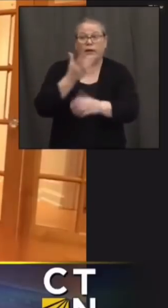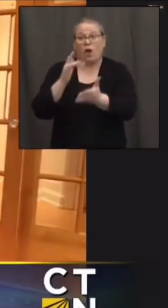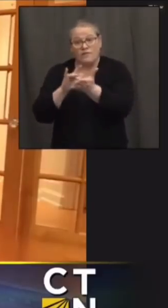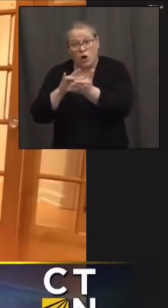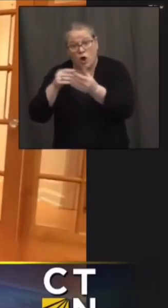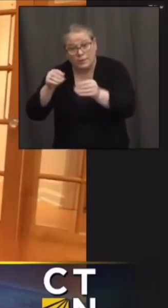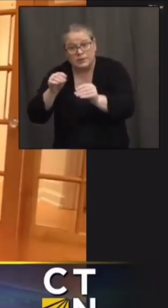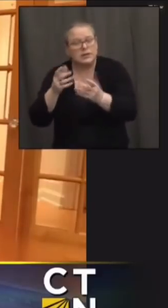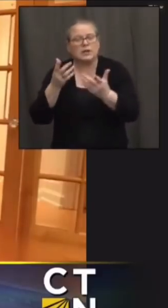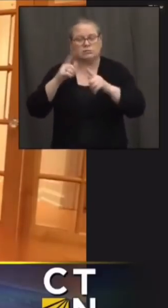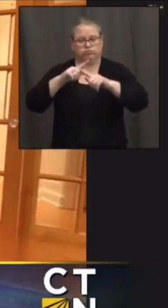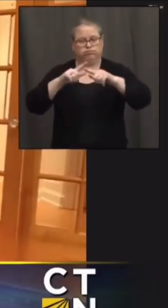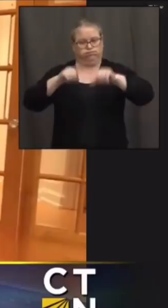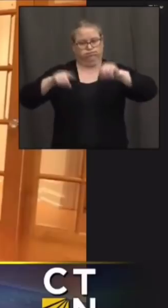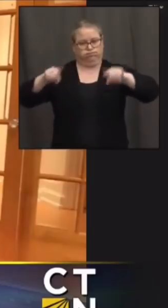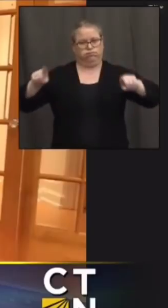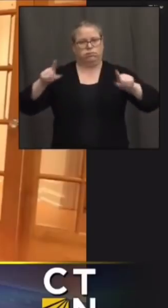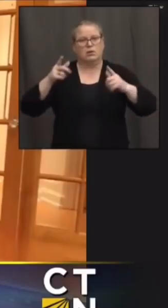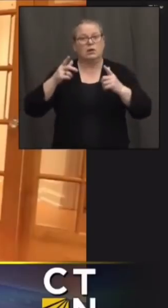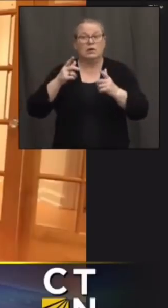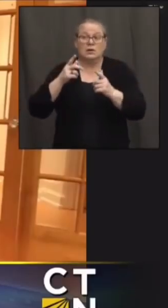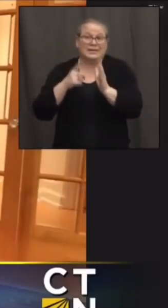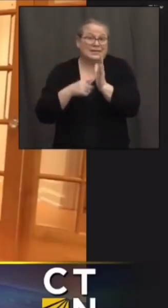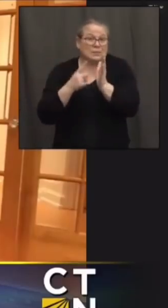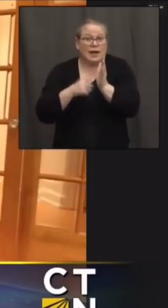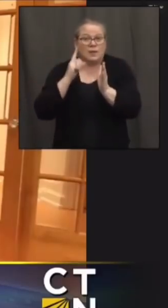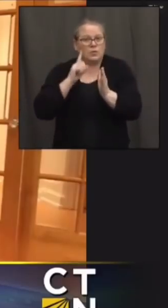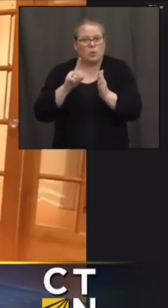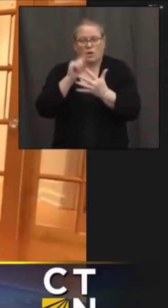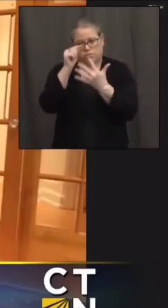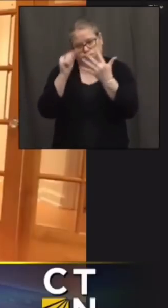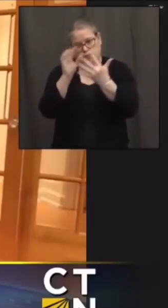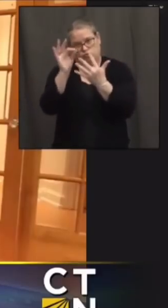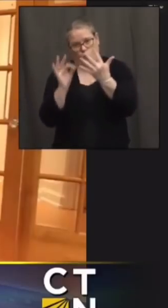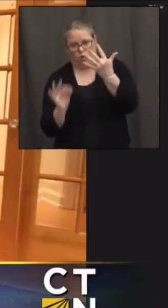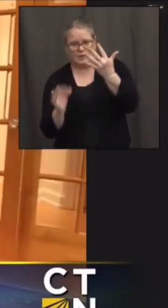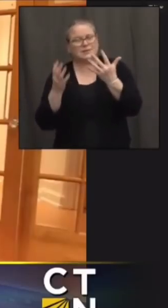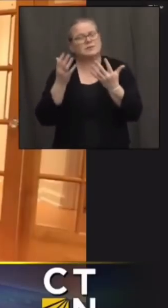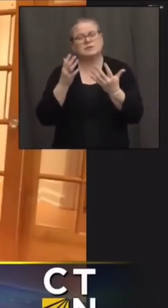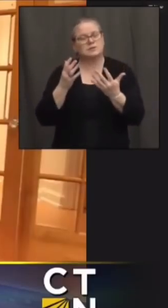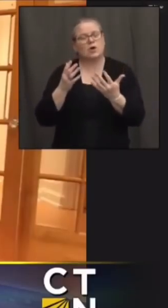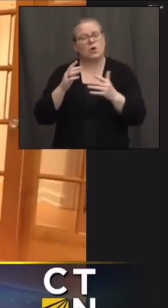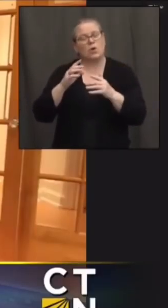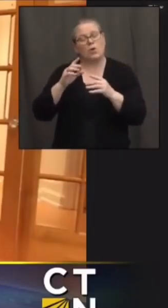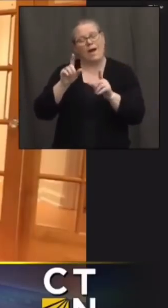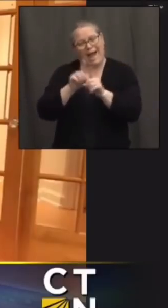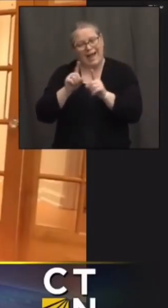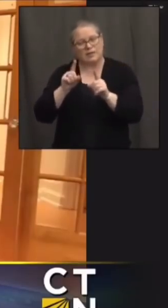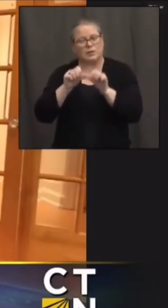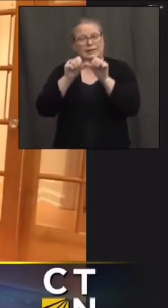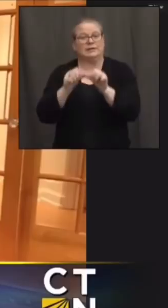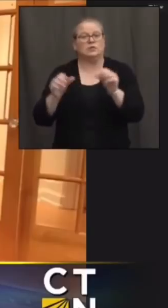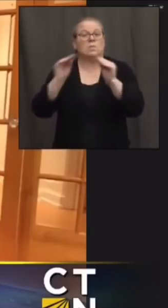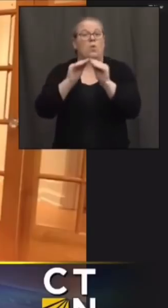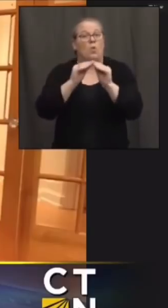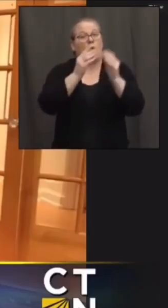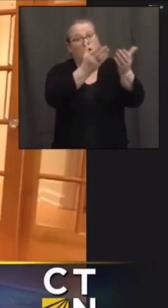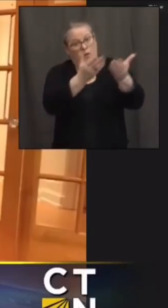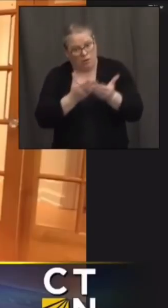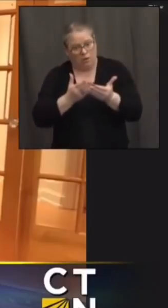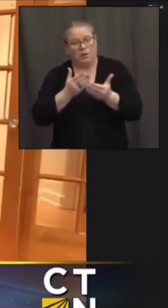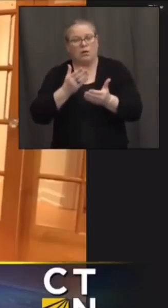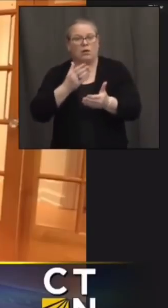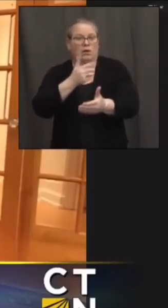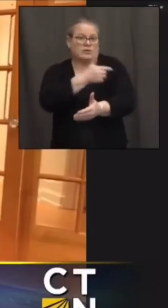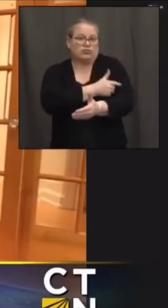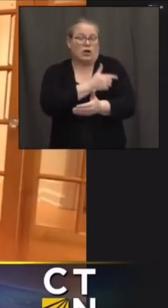going to be a a mesh of of all of the above as we continue to ramp up and hopefully get more doses coming in from the federal government uh